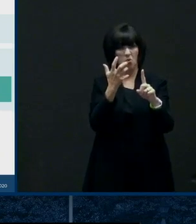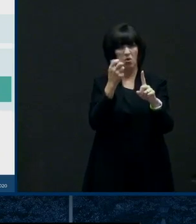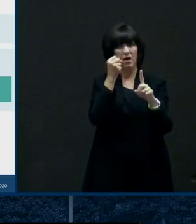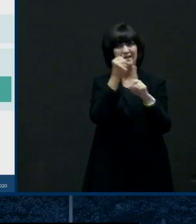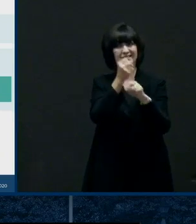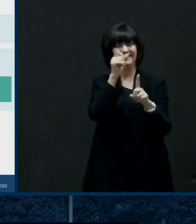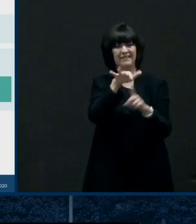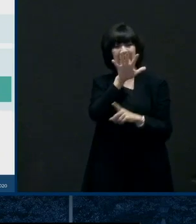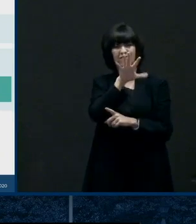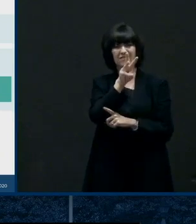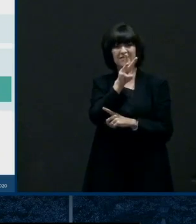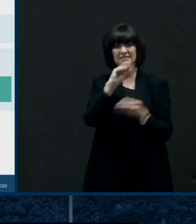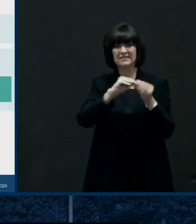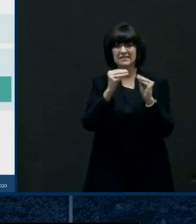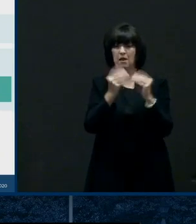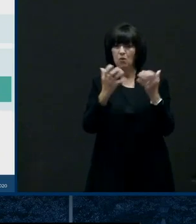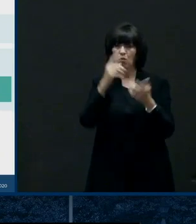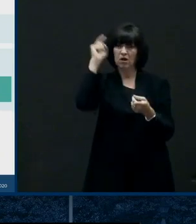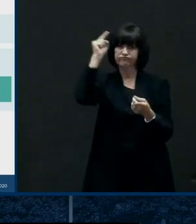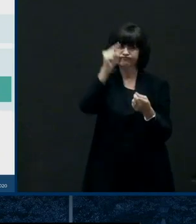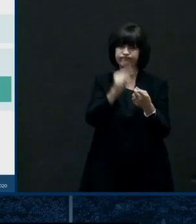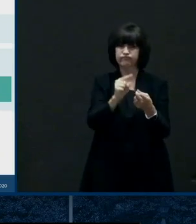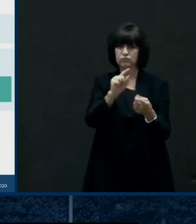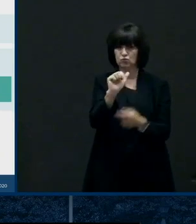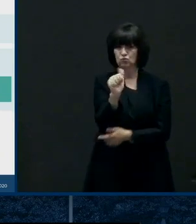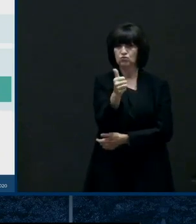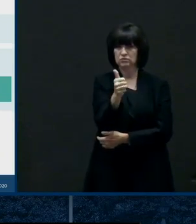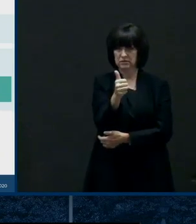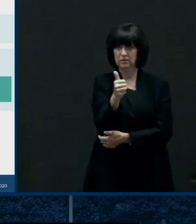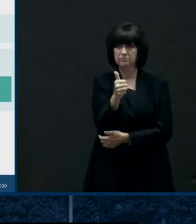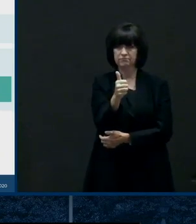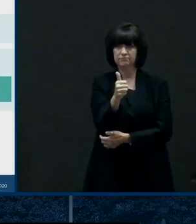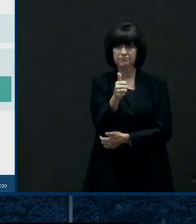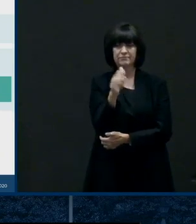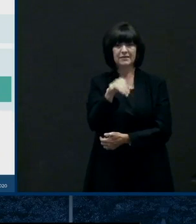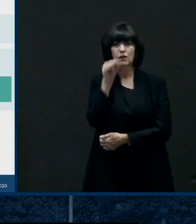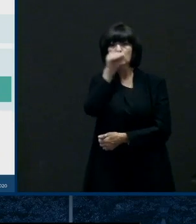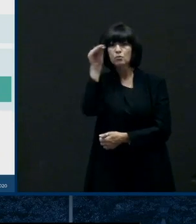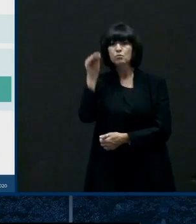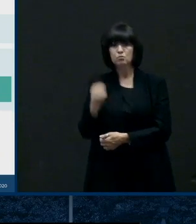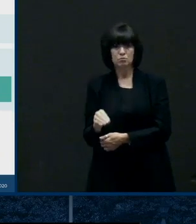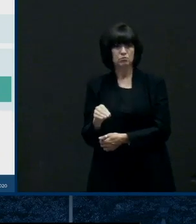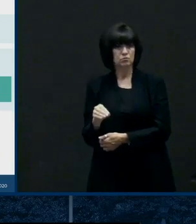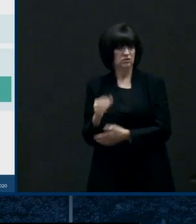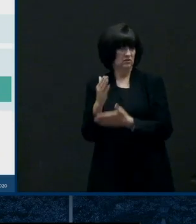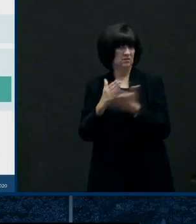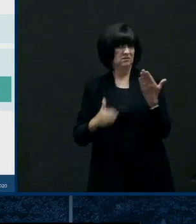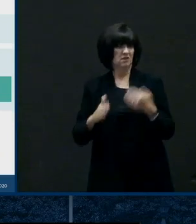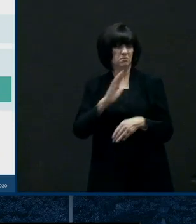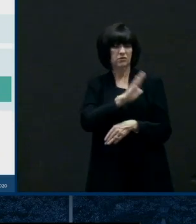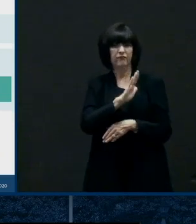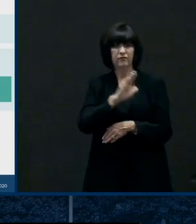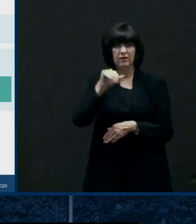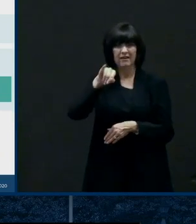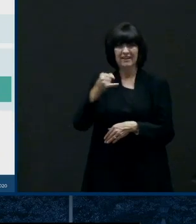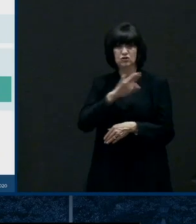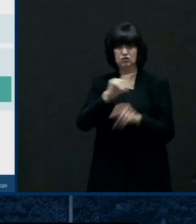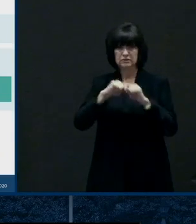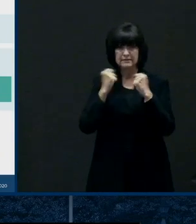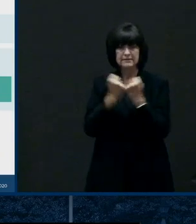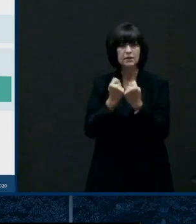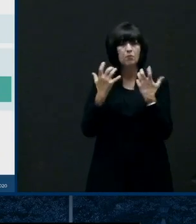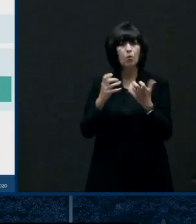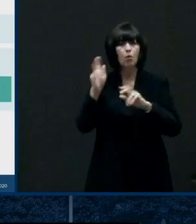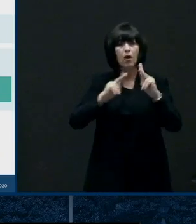and our percent positives which continue to be strong driven in part aj by your team's work and getting more people tested